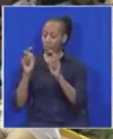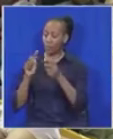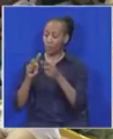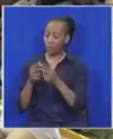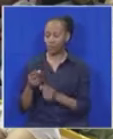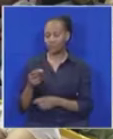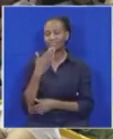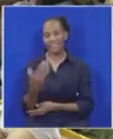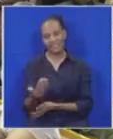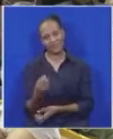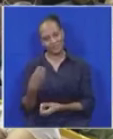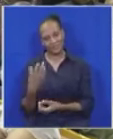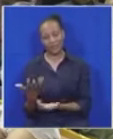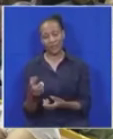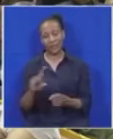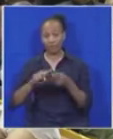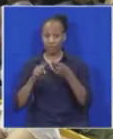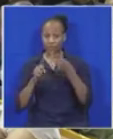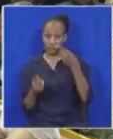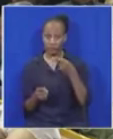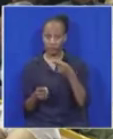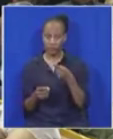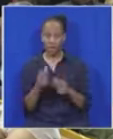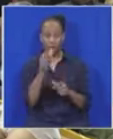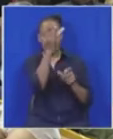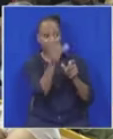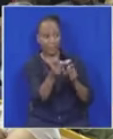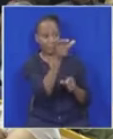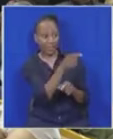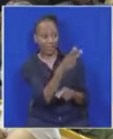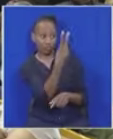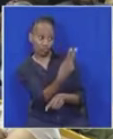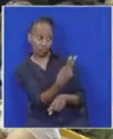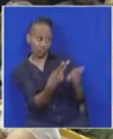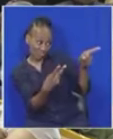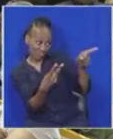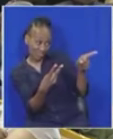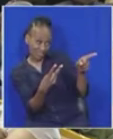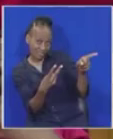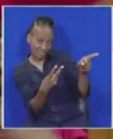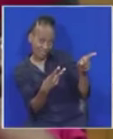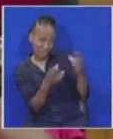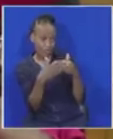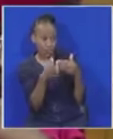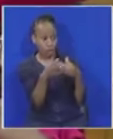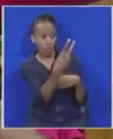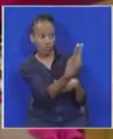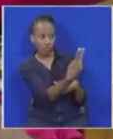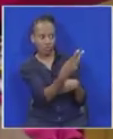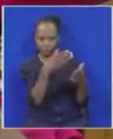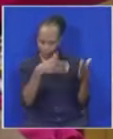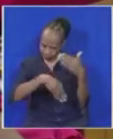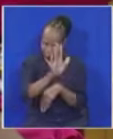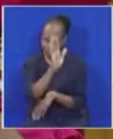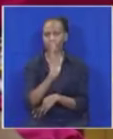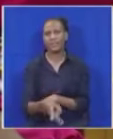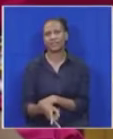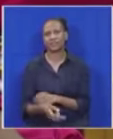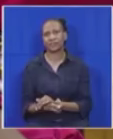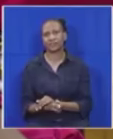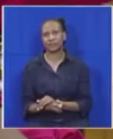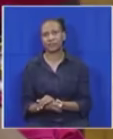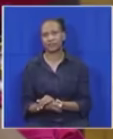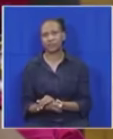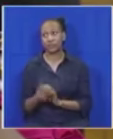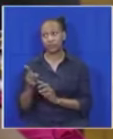much. First of all, those two people there at the door don't belong in the house. Those two people there must leave the house. Give